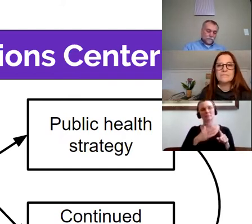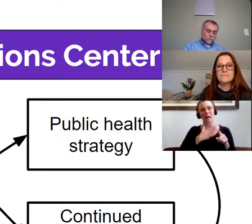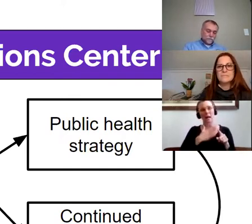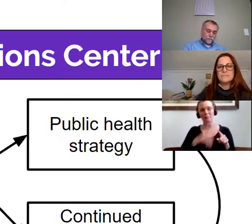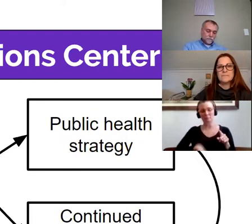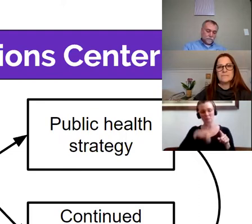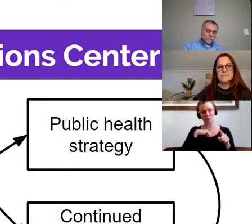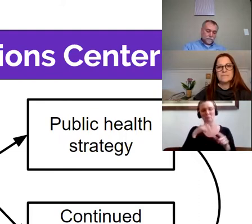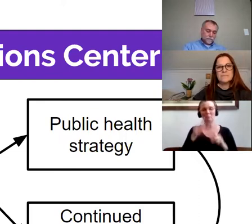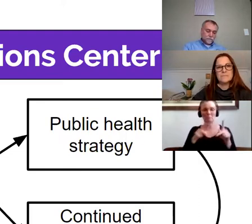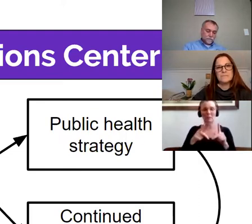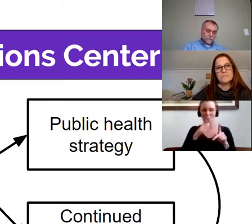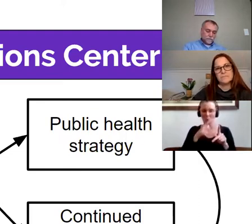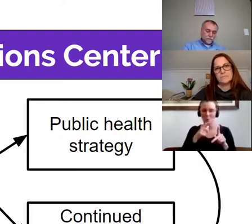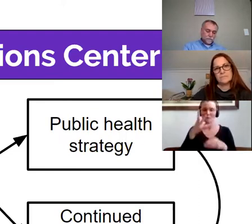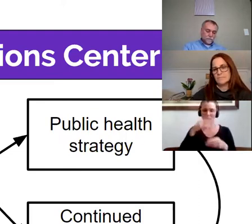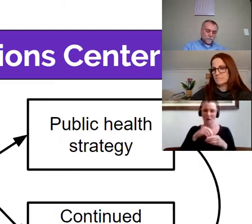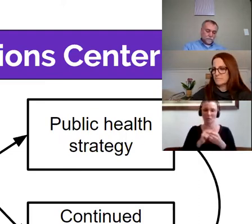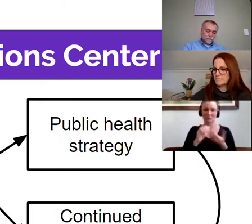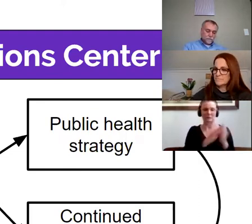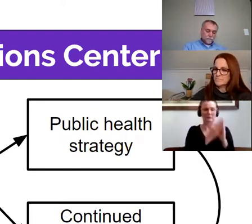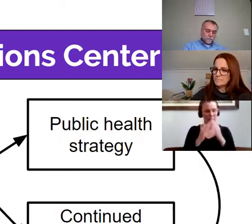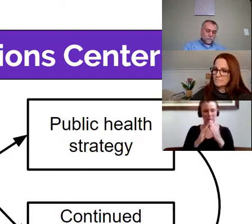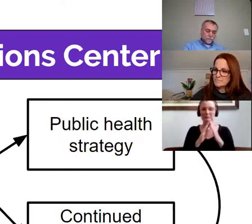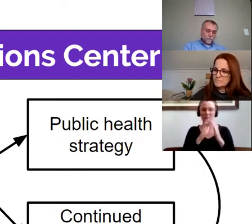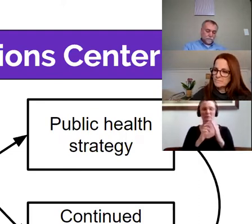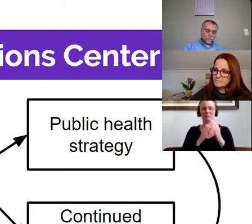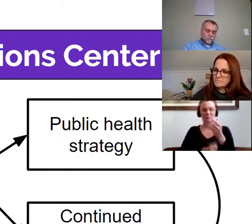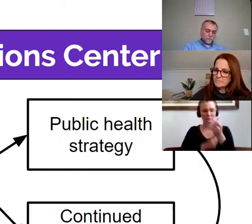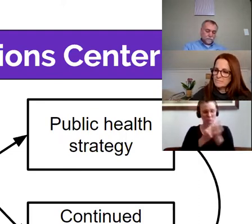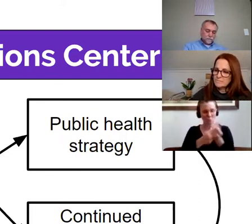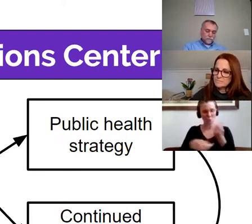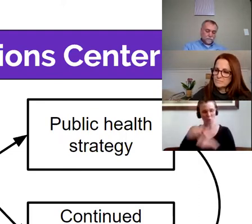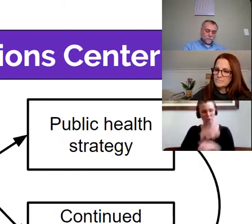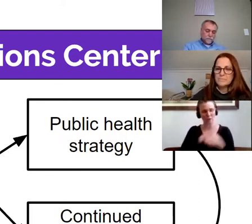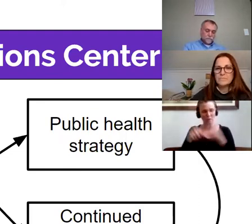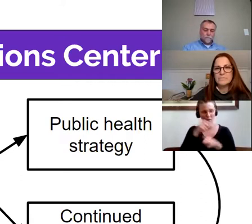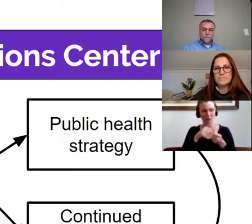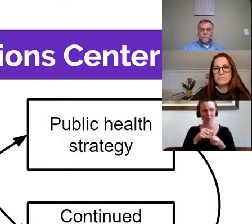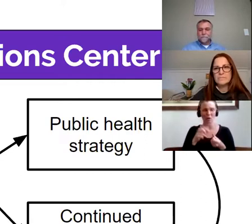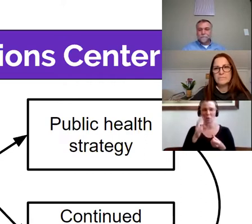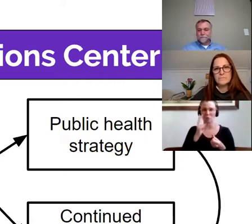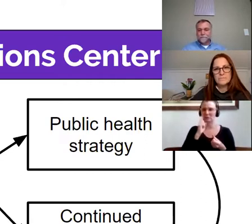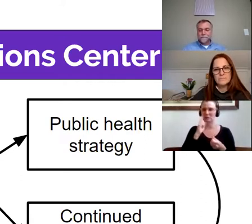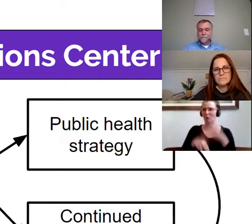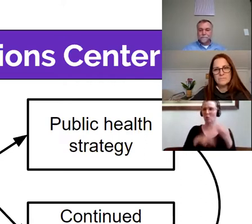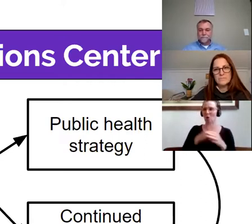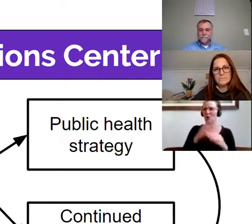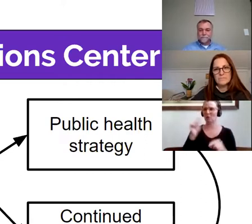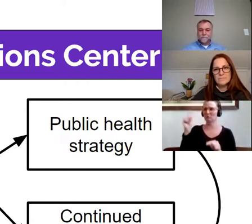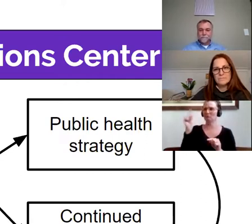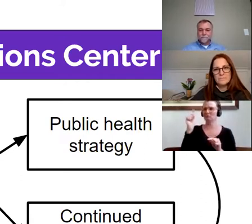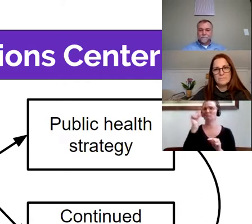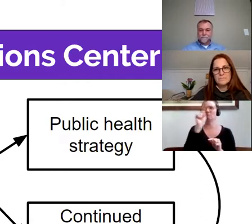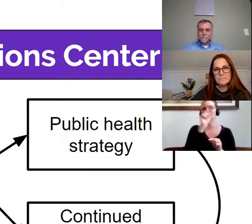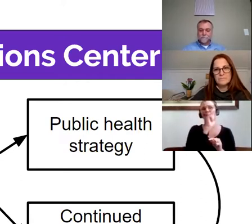they're working out to deliver essential services the city have delivered. We came together as we saw trends around the world and the country emerging